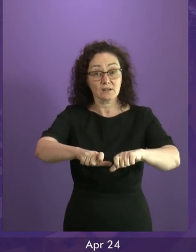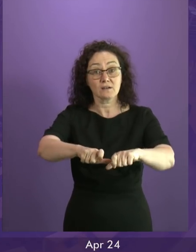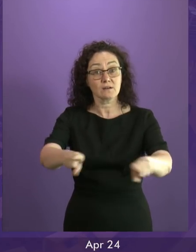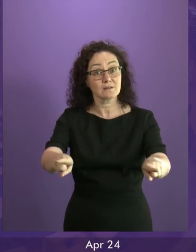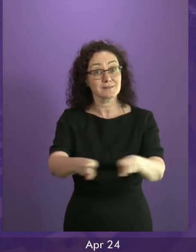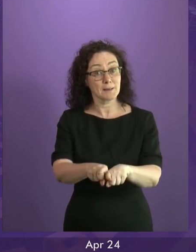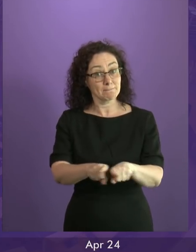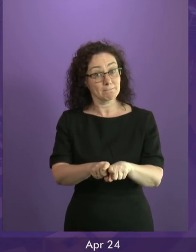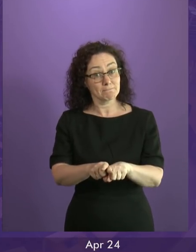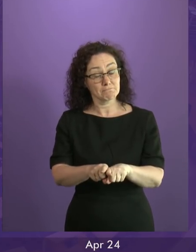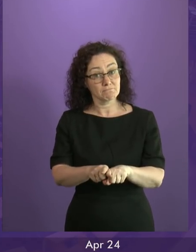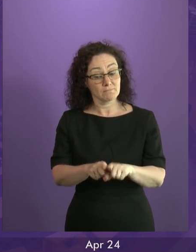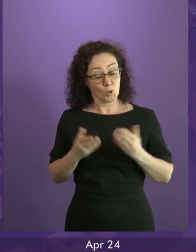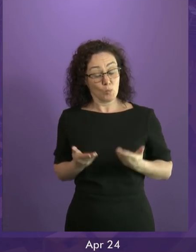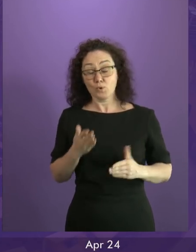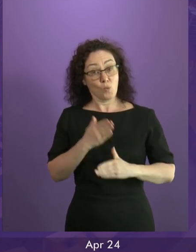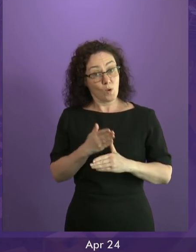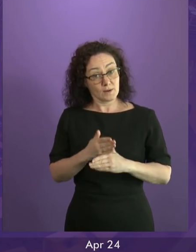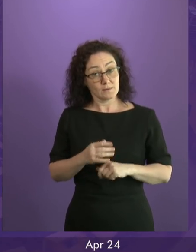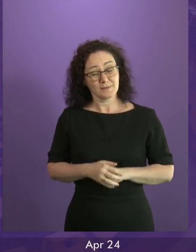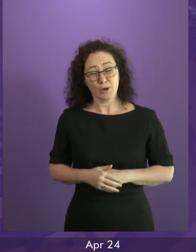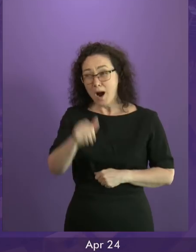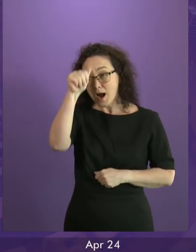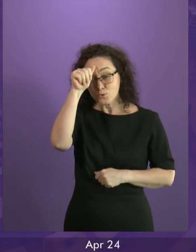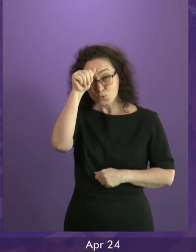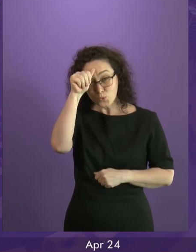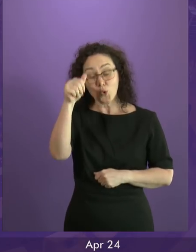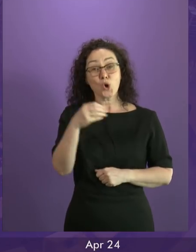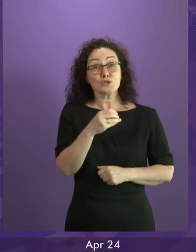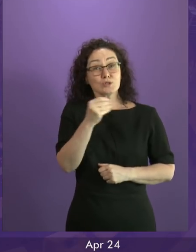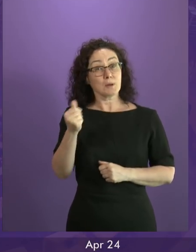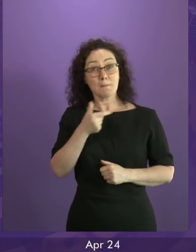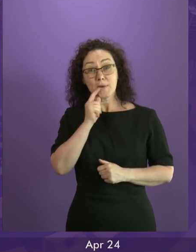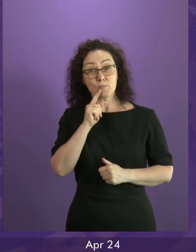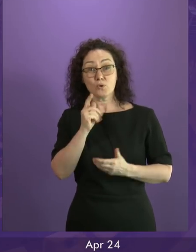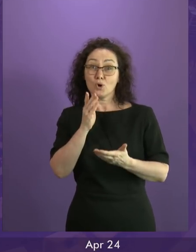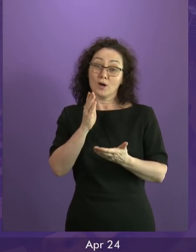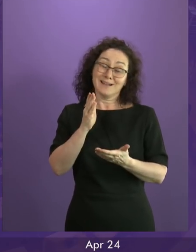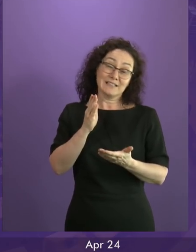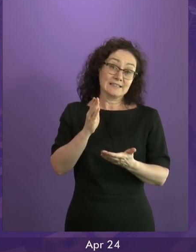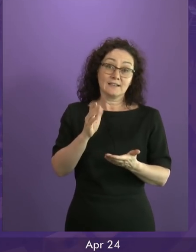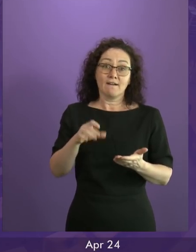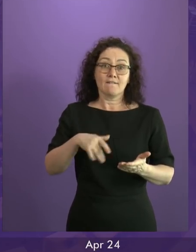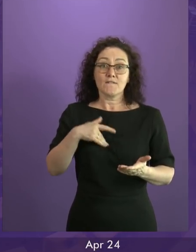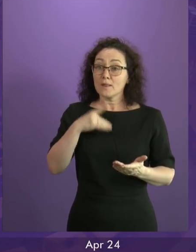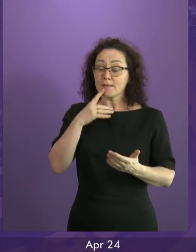for purpose, and I know even some of the most committed believers in the Union find it hard to argue that it is, how do we